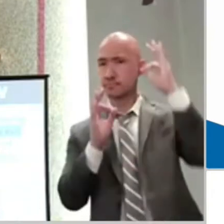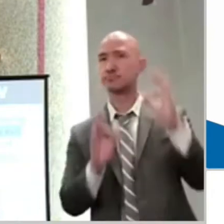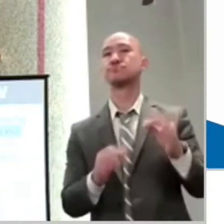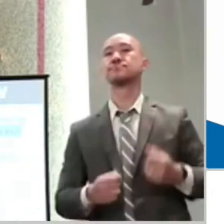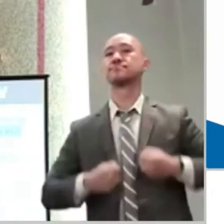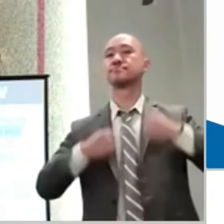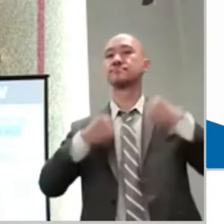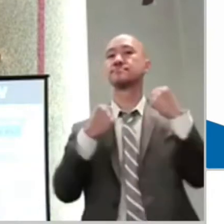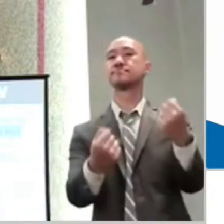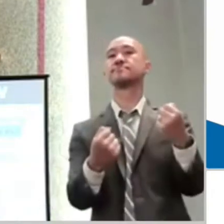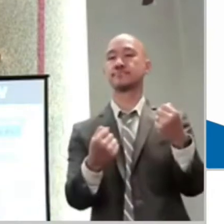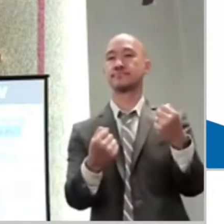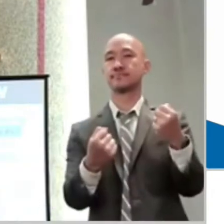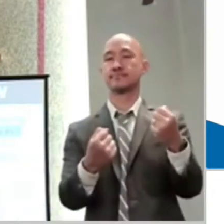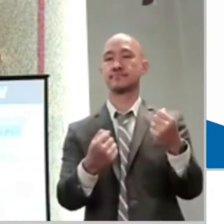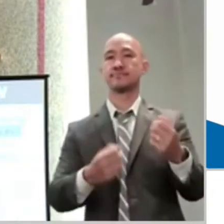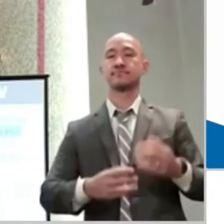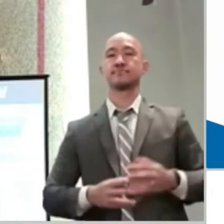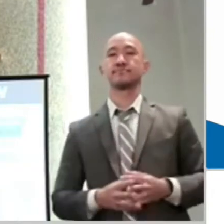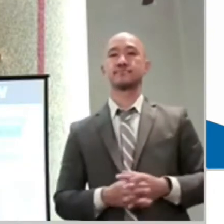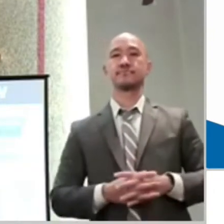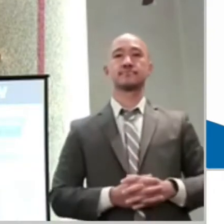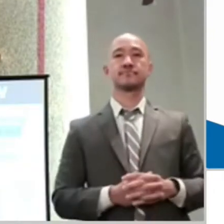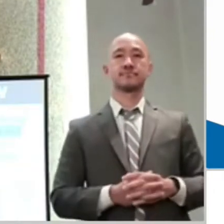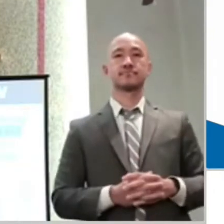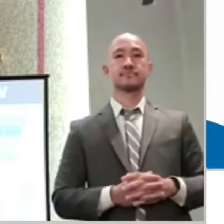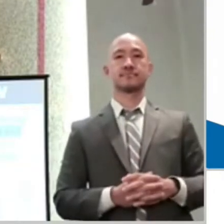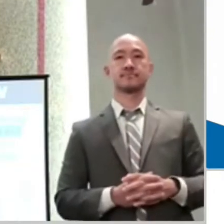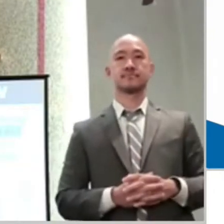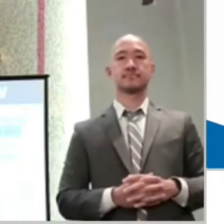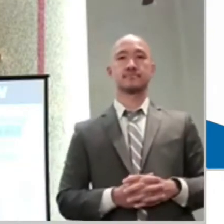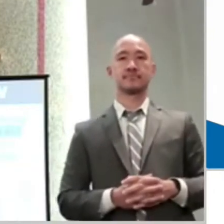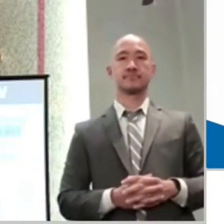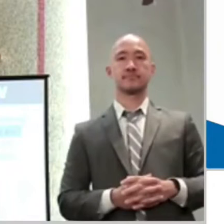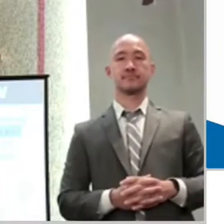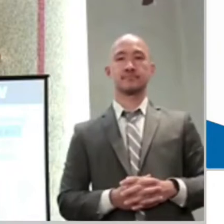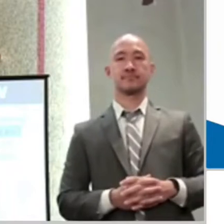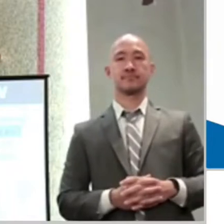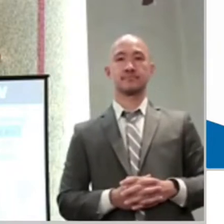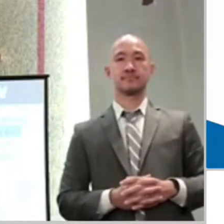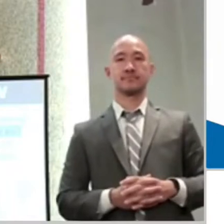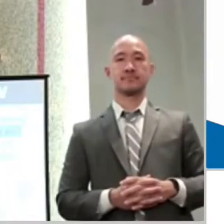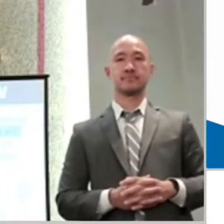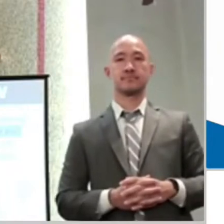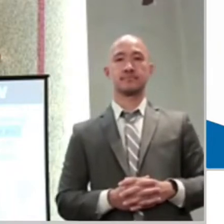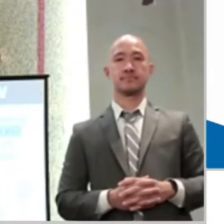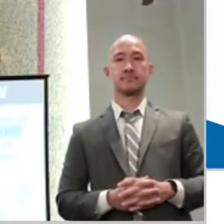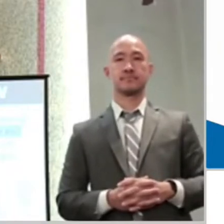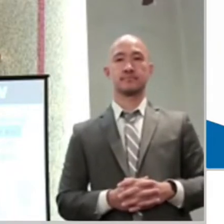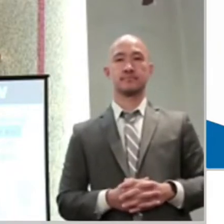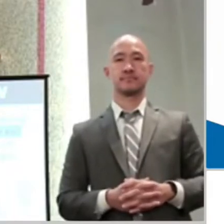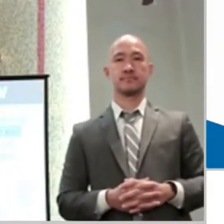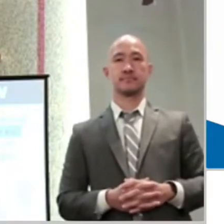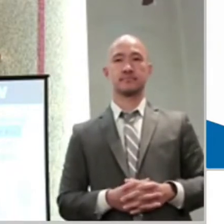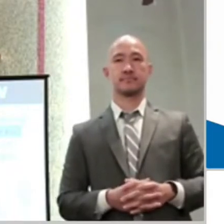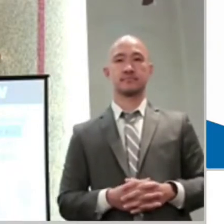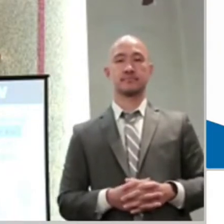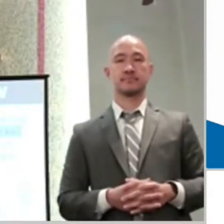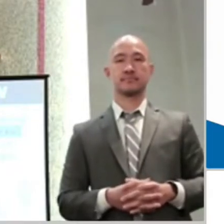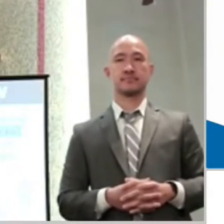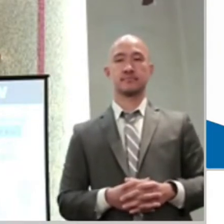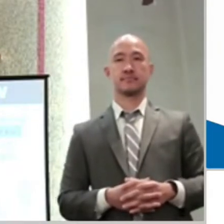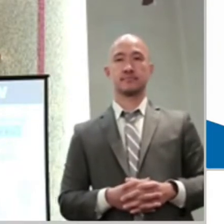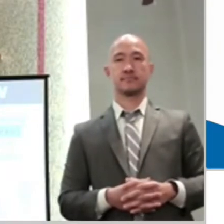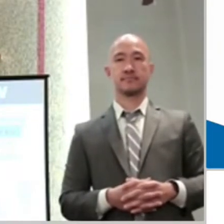your own sake. Who is in control of your life, your heart, or your mind? Who